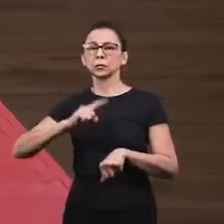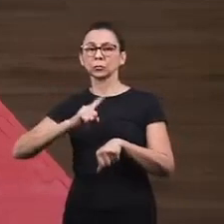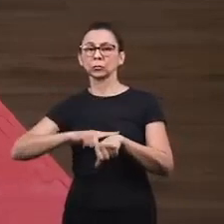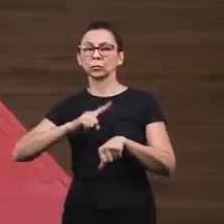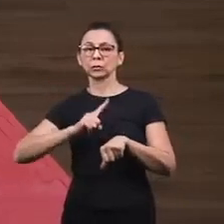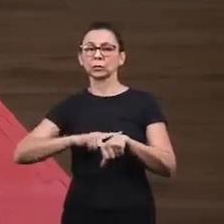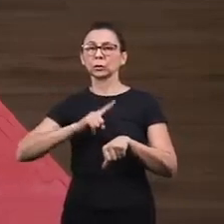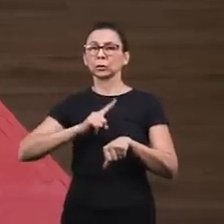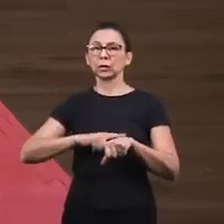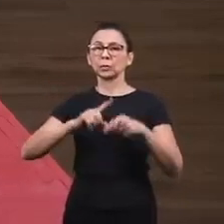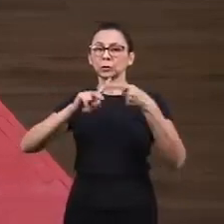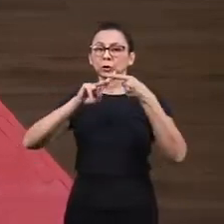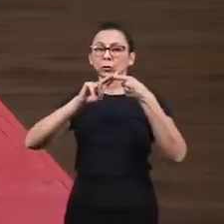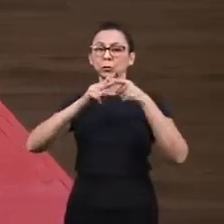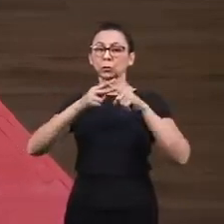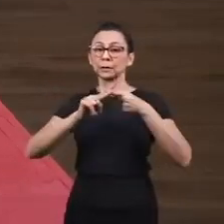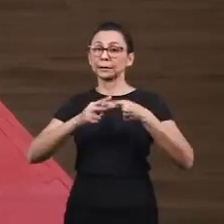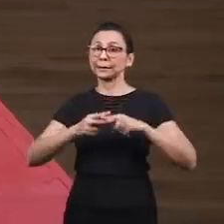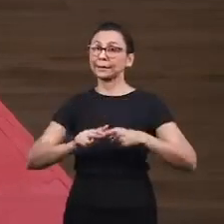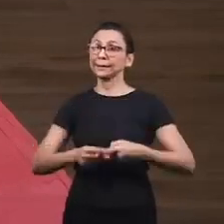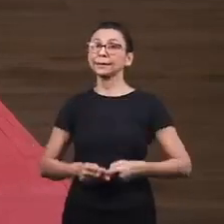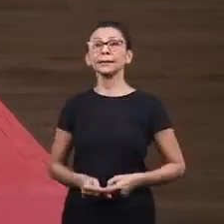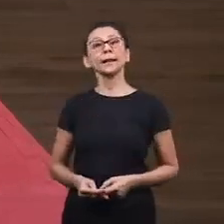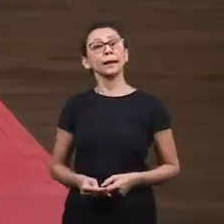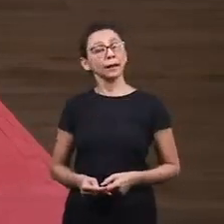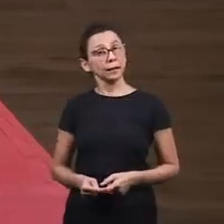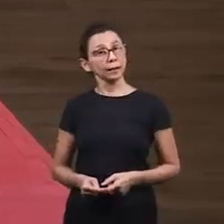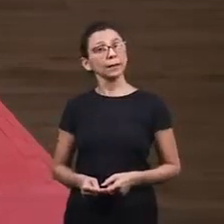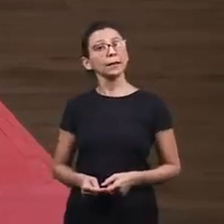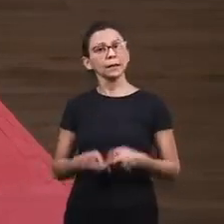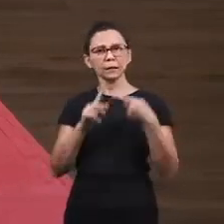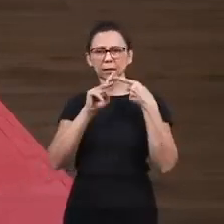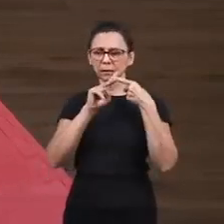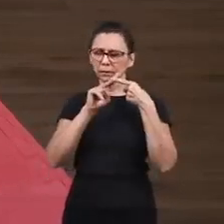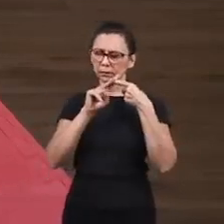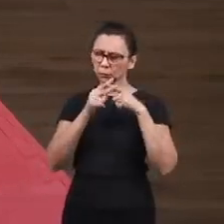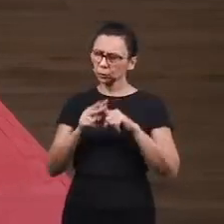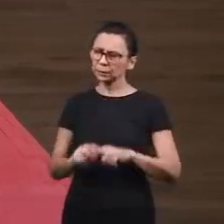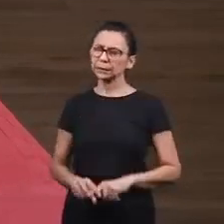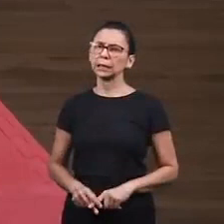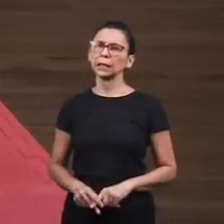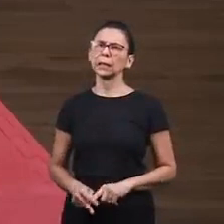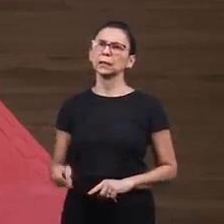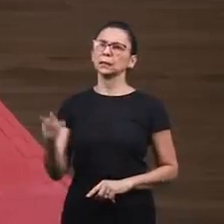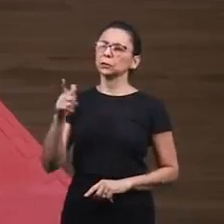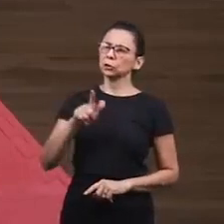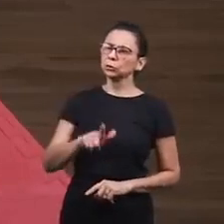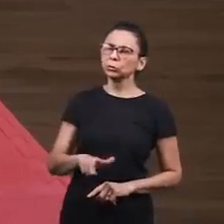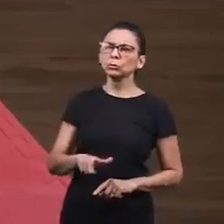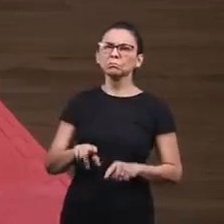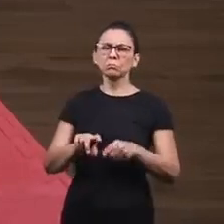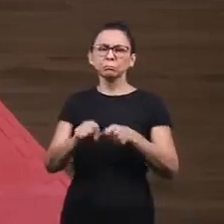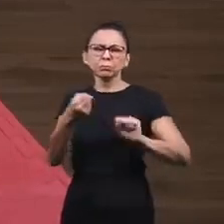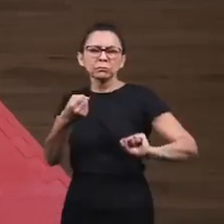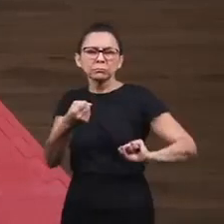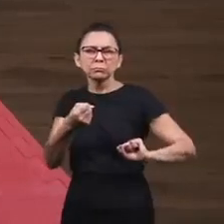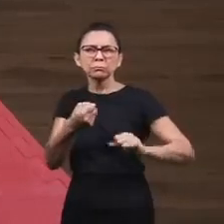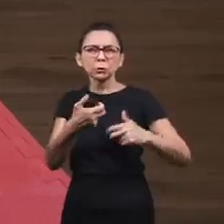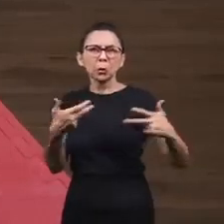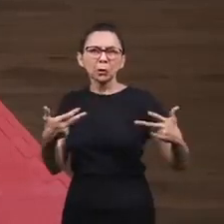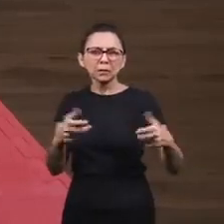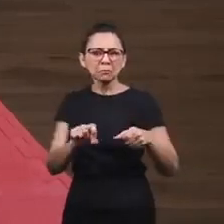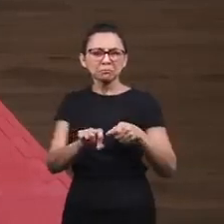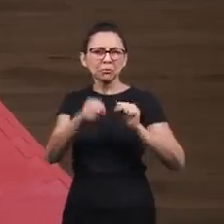But what is restoration? To restore is to fix, is to you, to